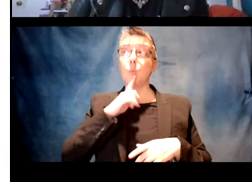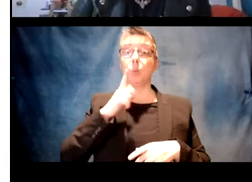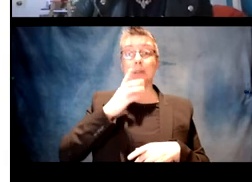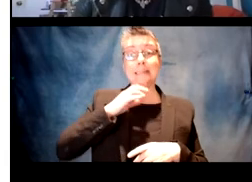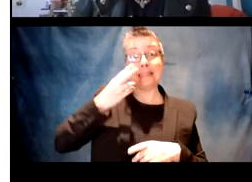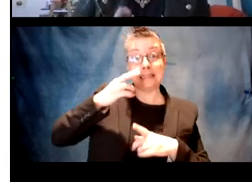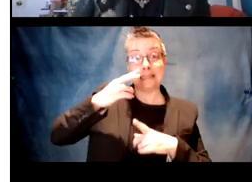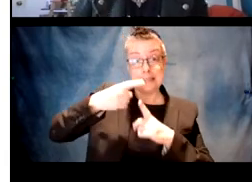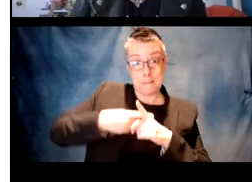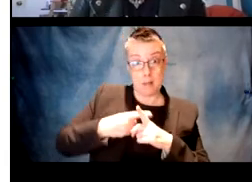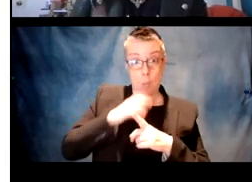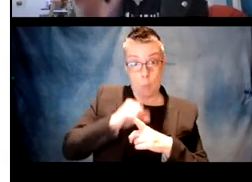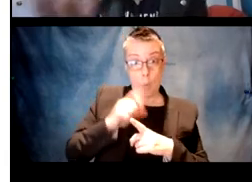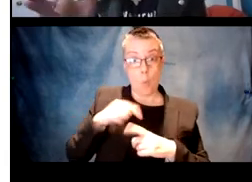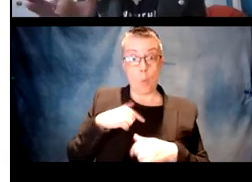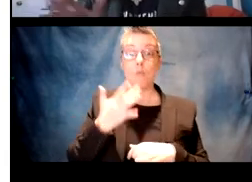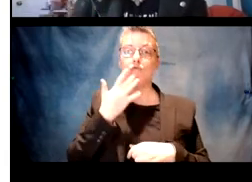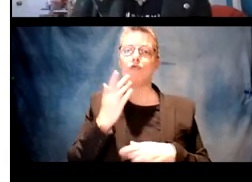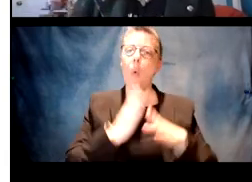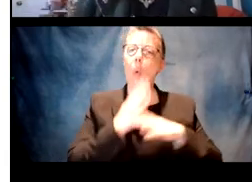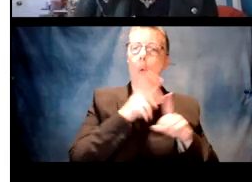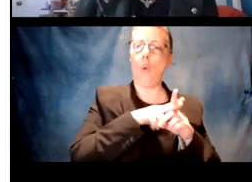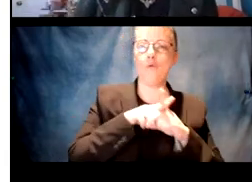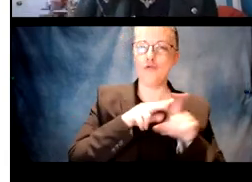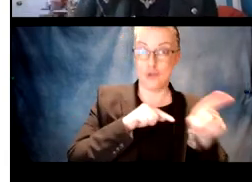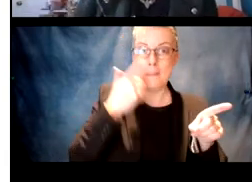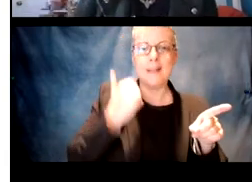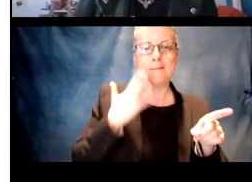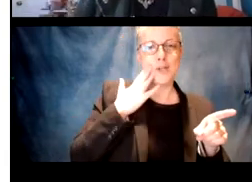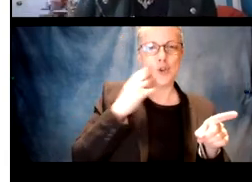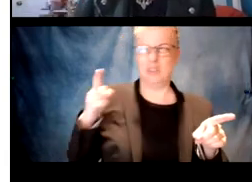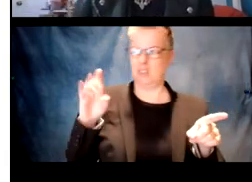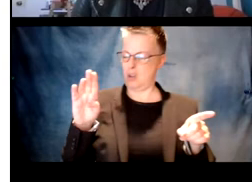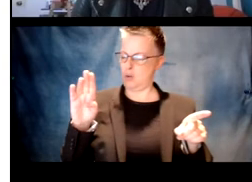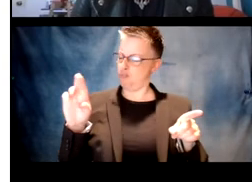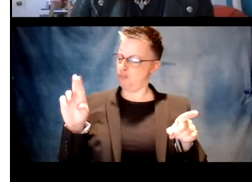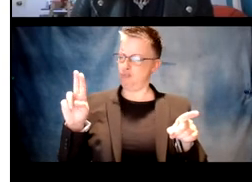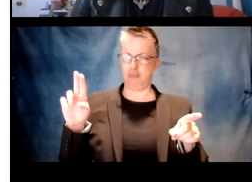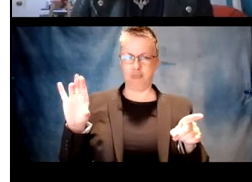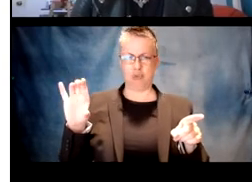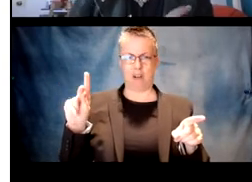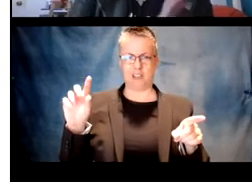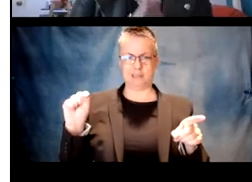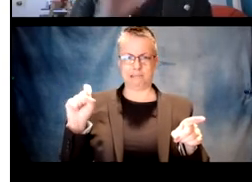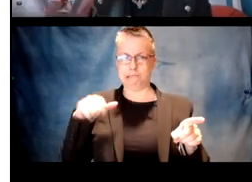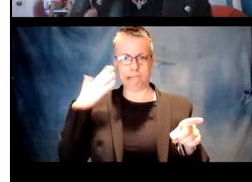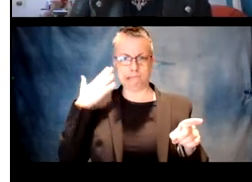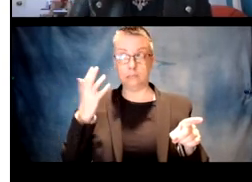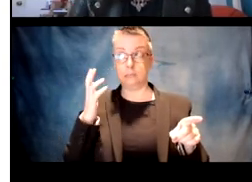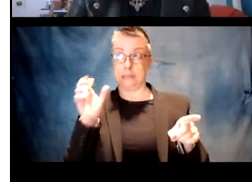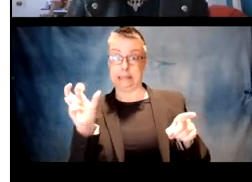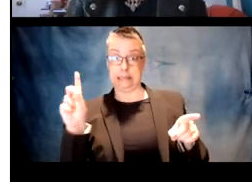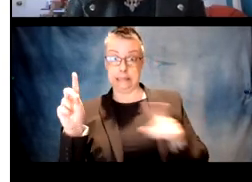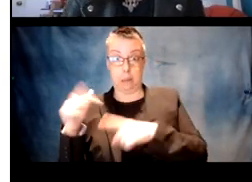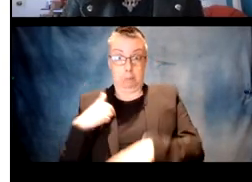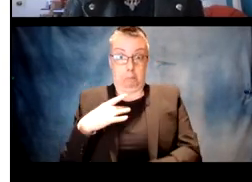16 month olds are going to listen longer or prefer the over-regularized forms, because these are, this is familiar to